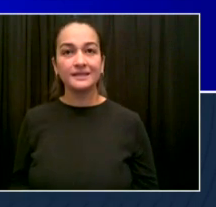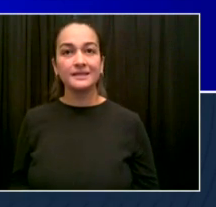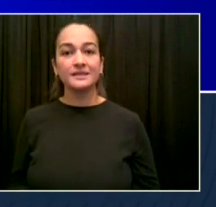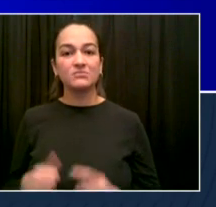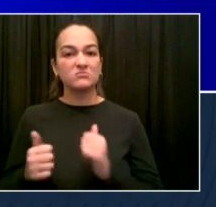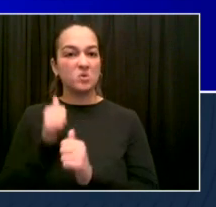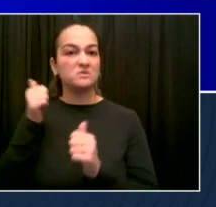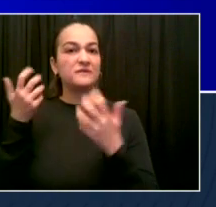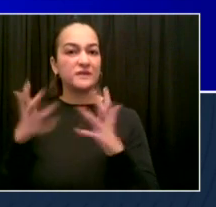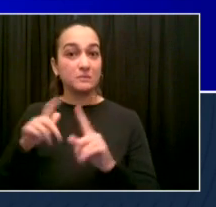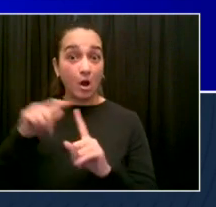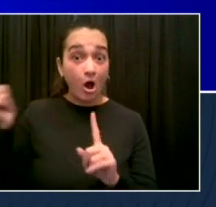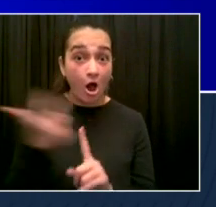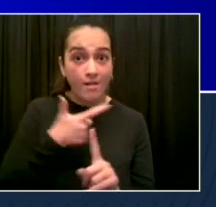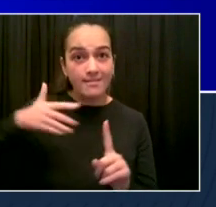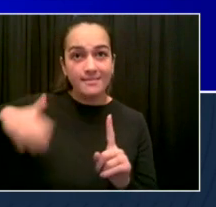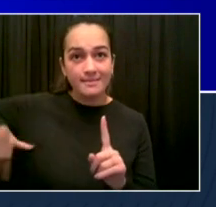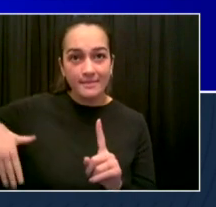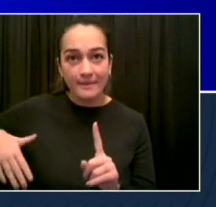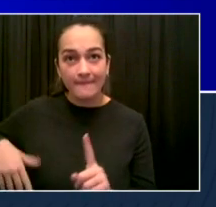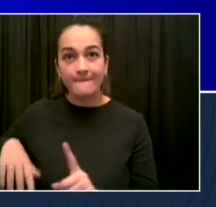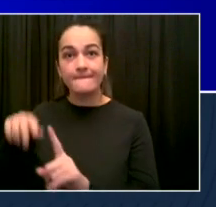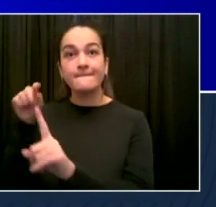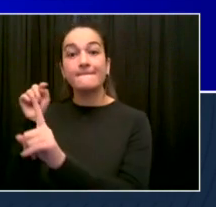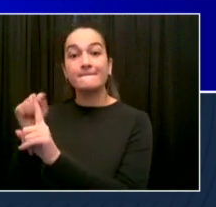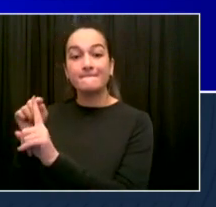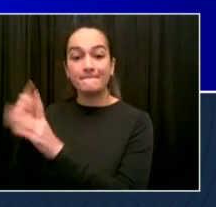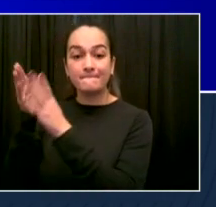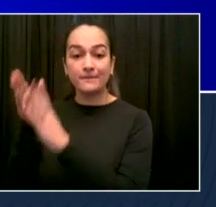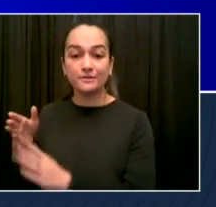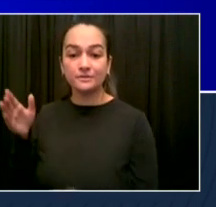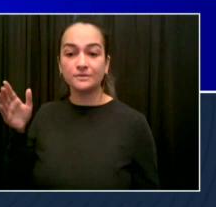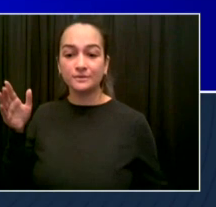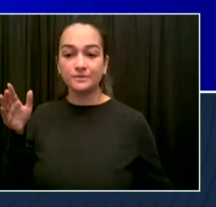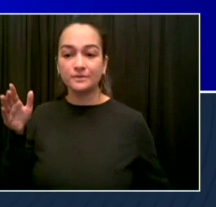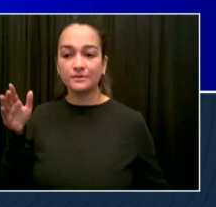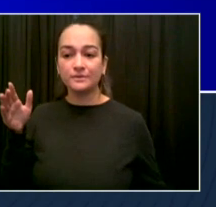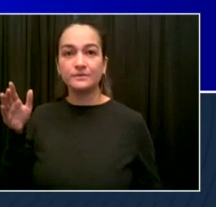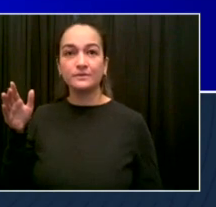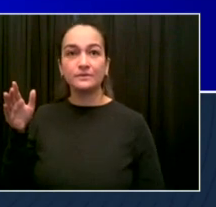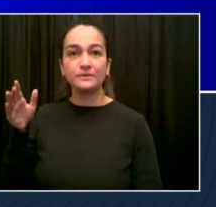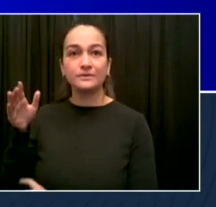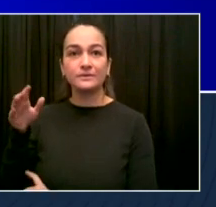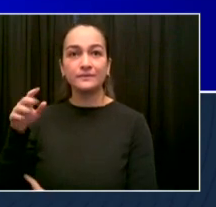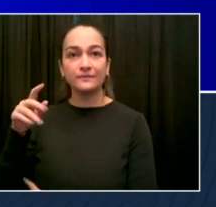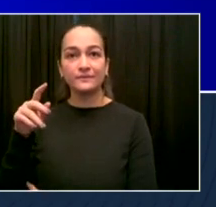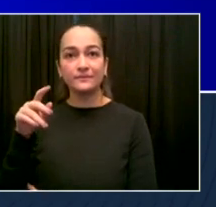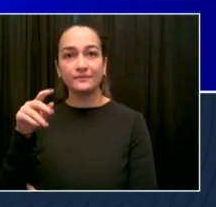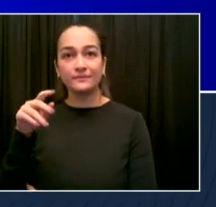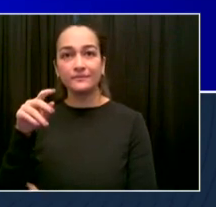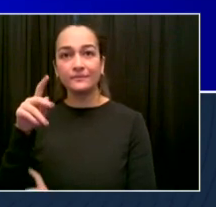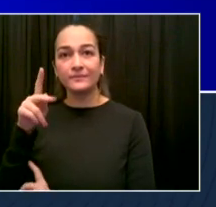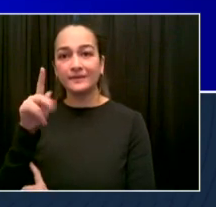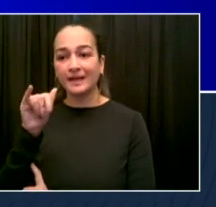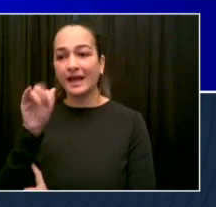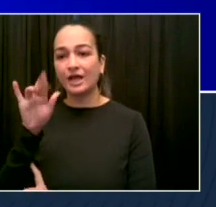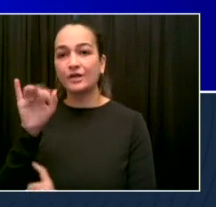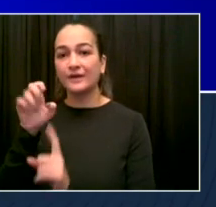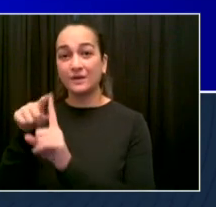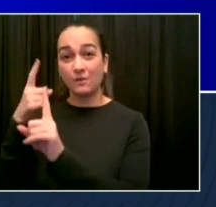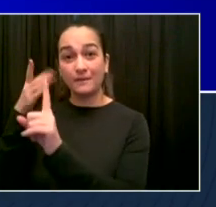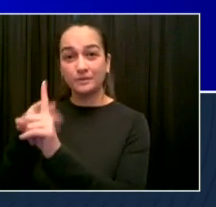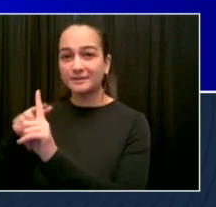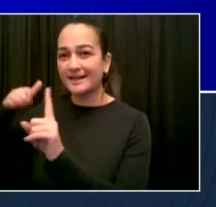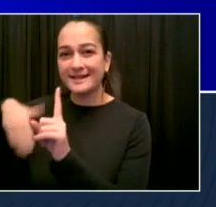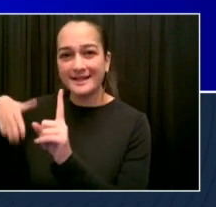team stay healthy and safe the whole season. We have a chance to win the championship for Brooklyn. It's staring us in the face. Let's go get it. It's